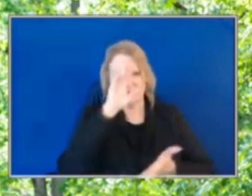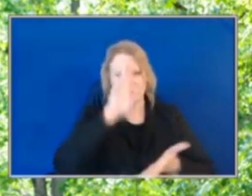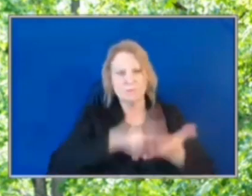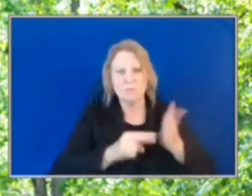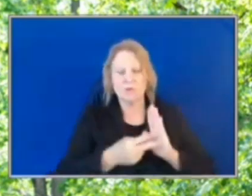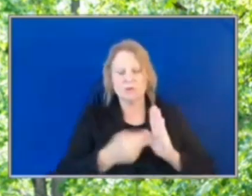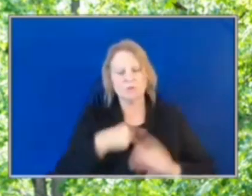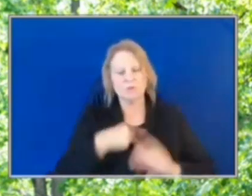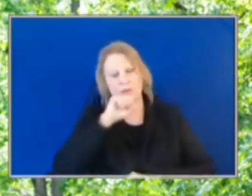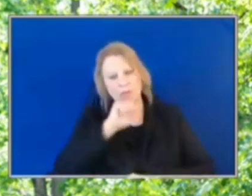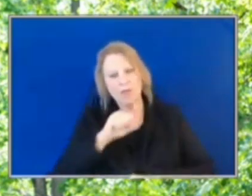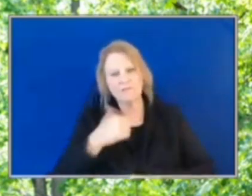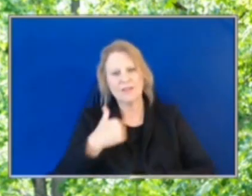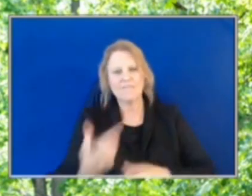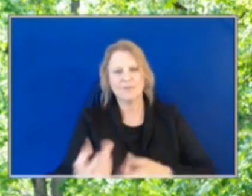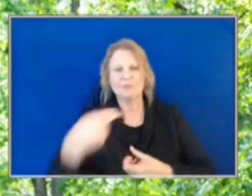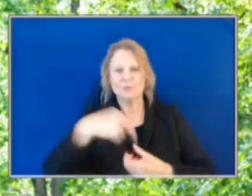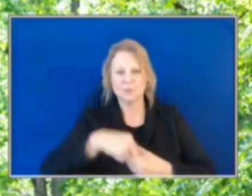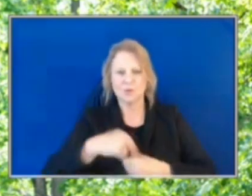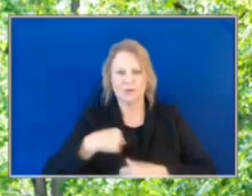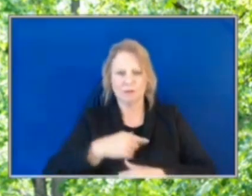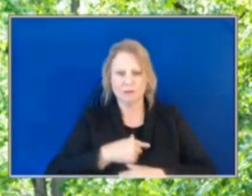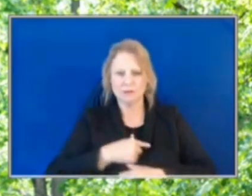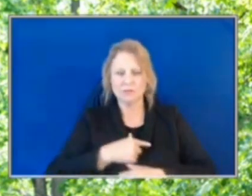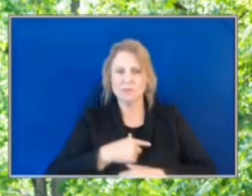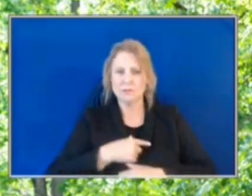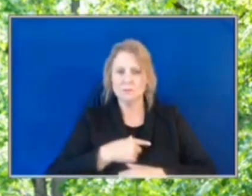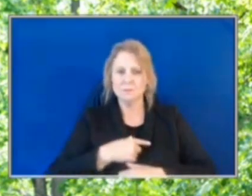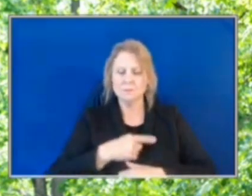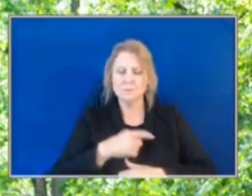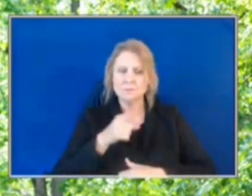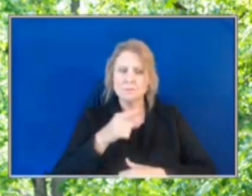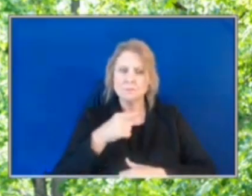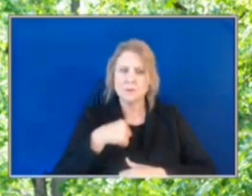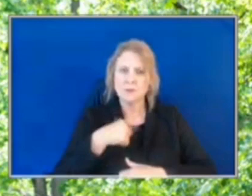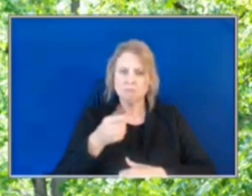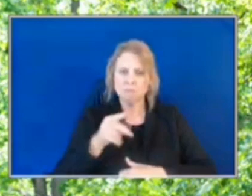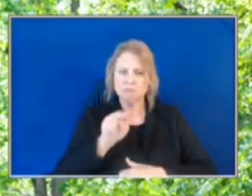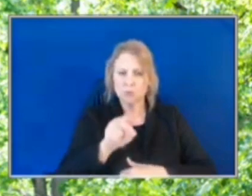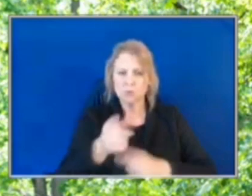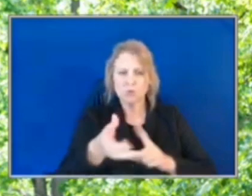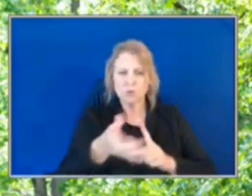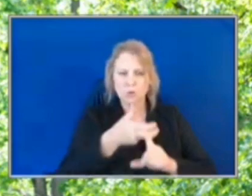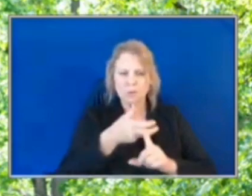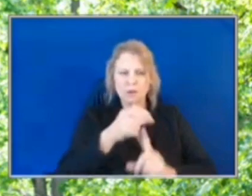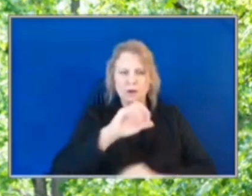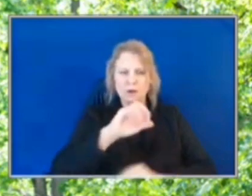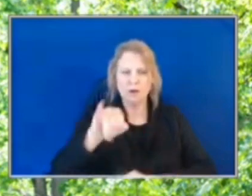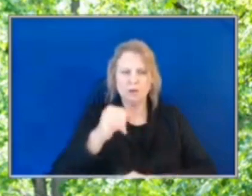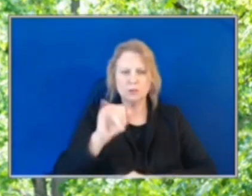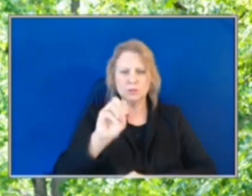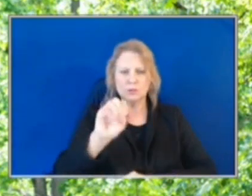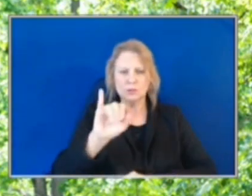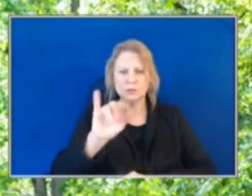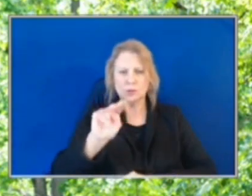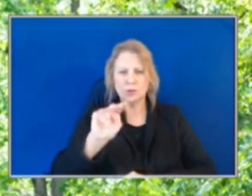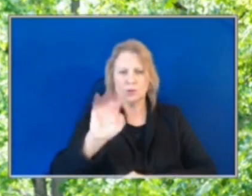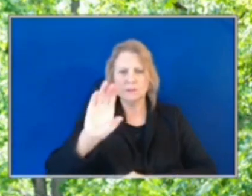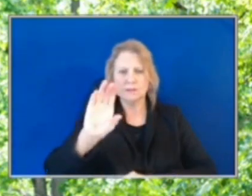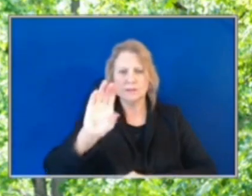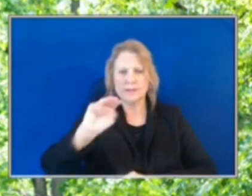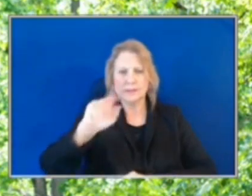to have you join us. I invite you to go to our recruitment website, which is joincmpd.com. Again, that's